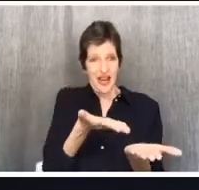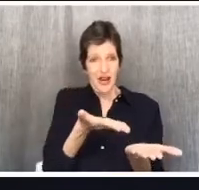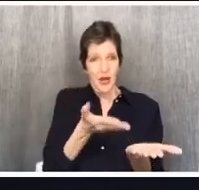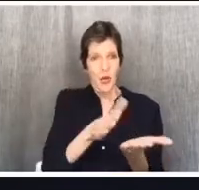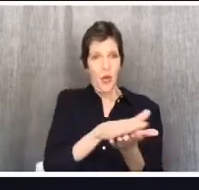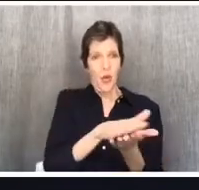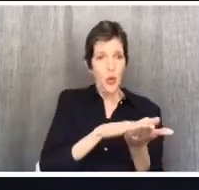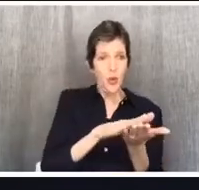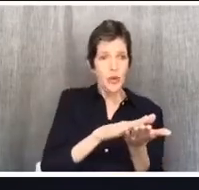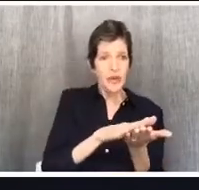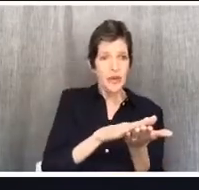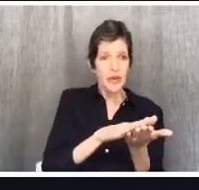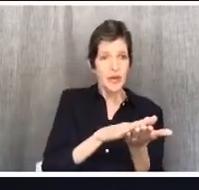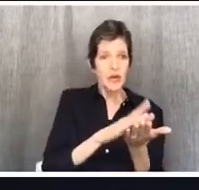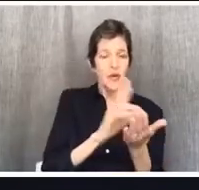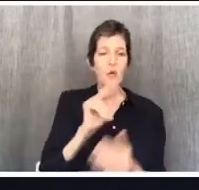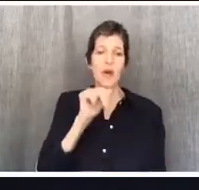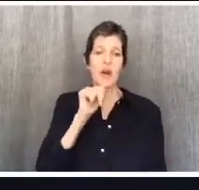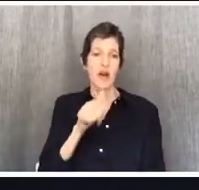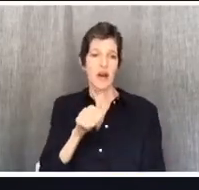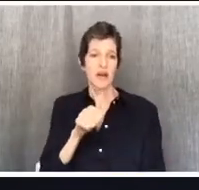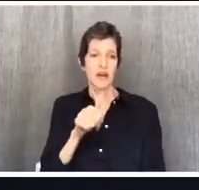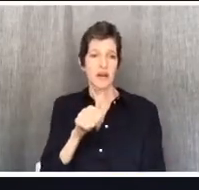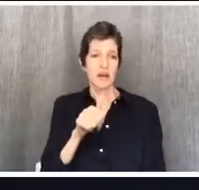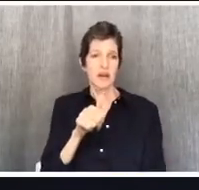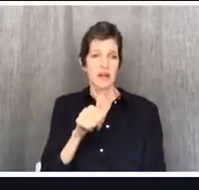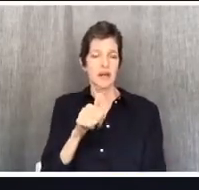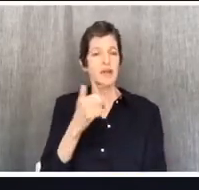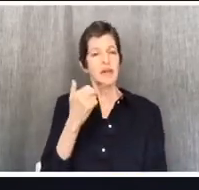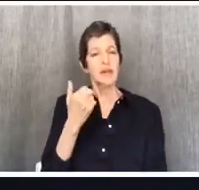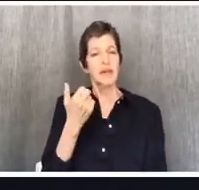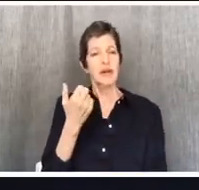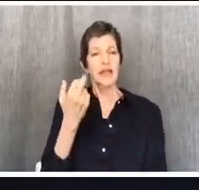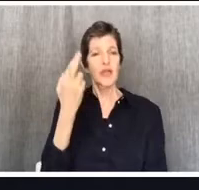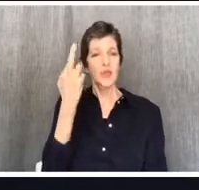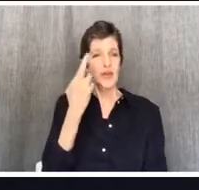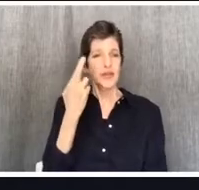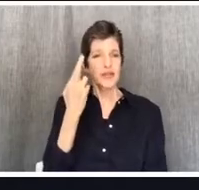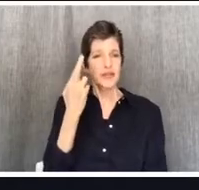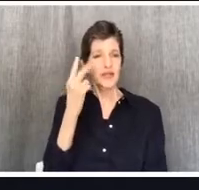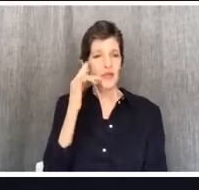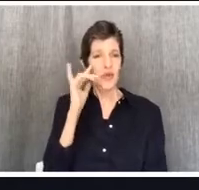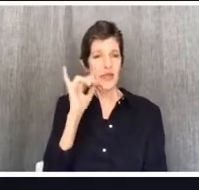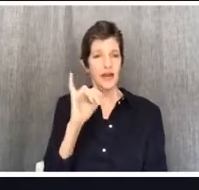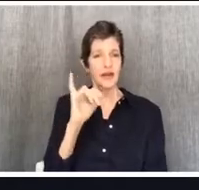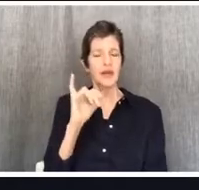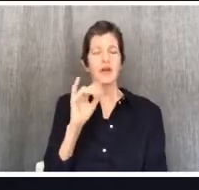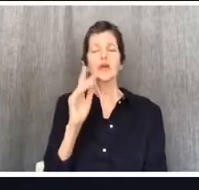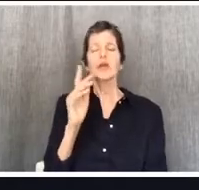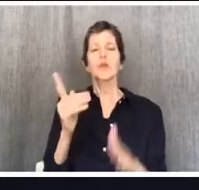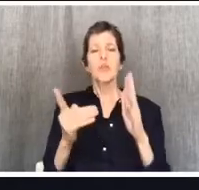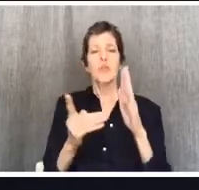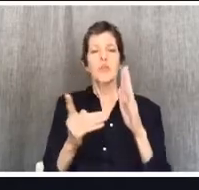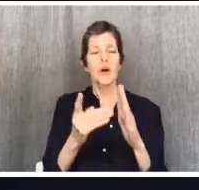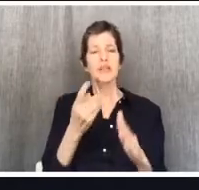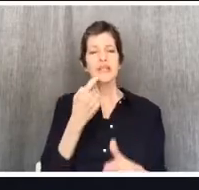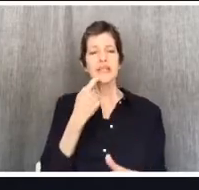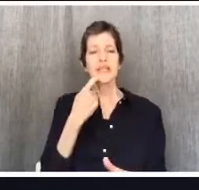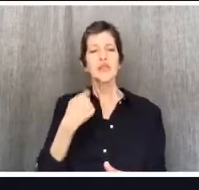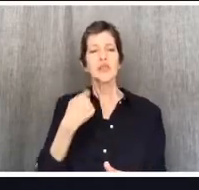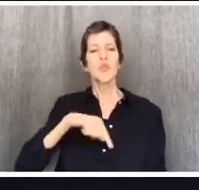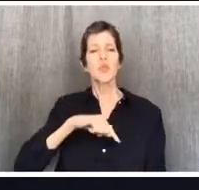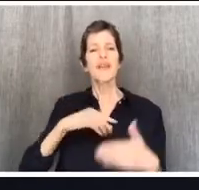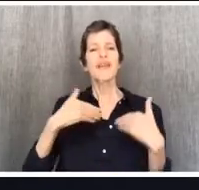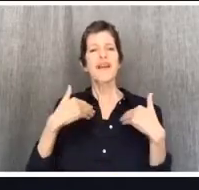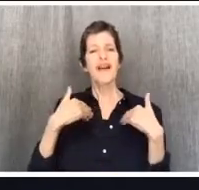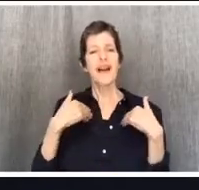Paul continues now. He's not done. He has more to say. He's described within Christian liberty, the freedom they have in the gospel. He's trying to anchor their hope in